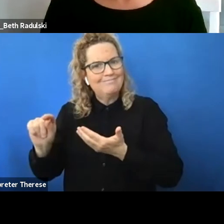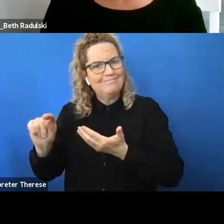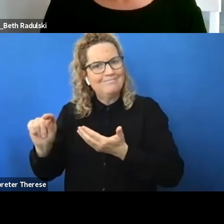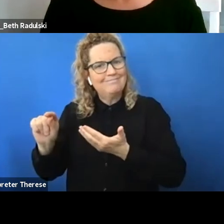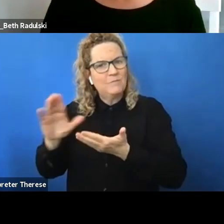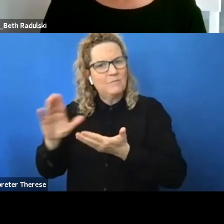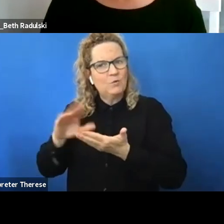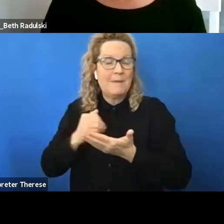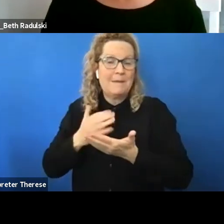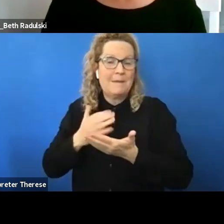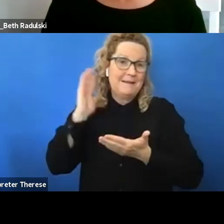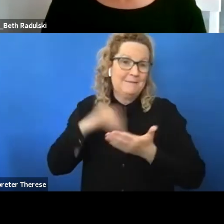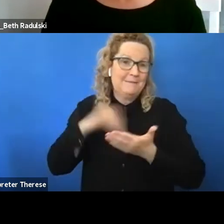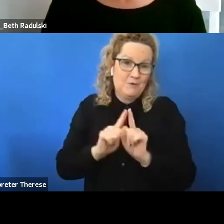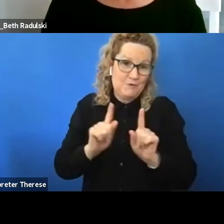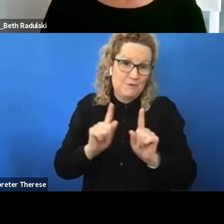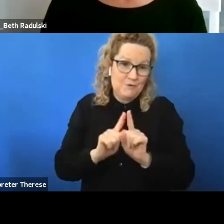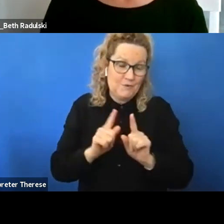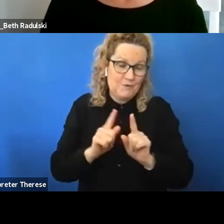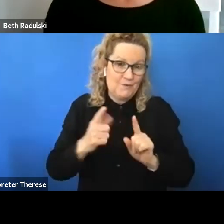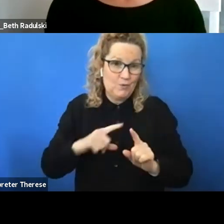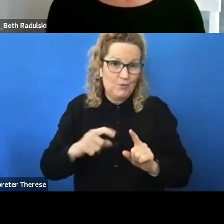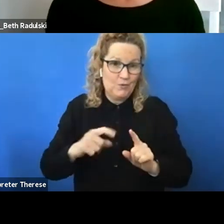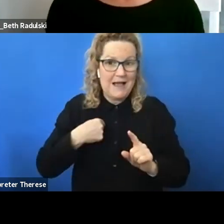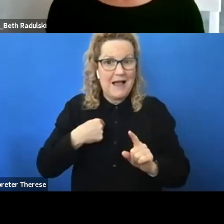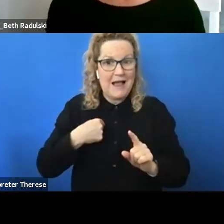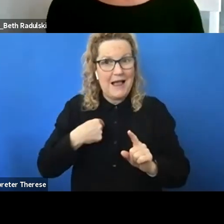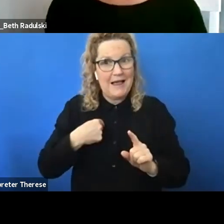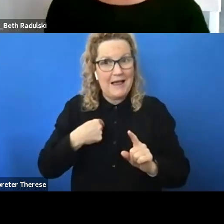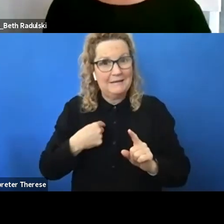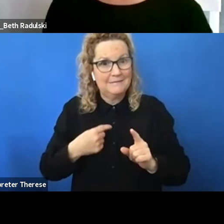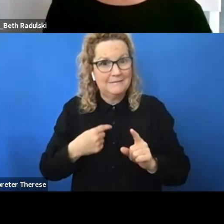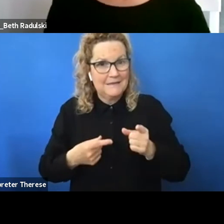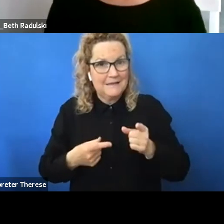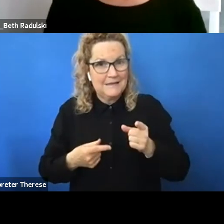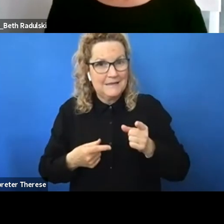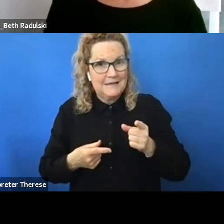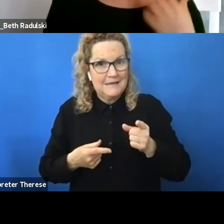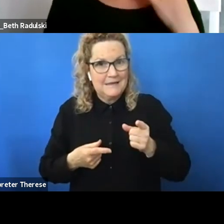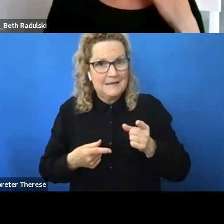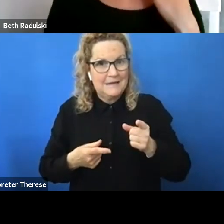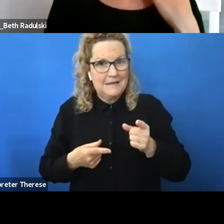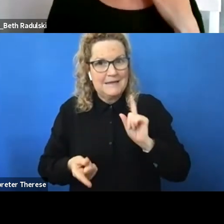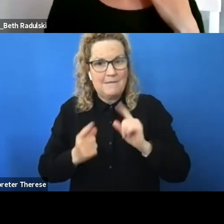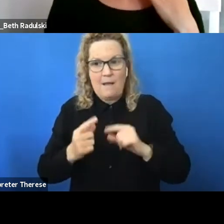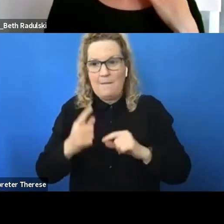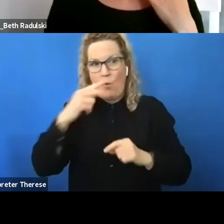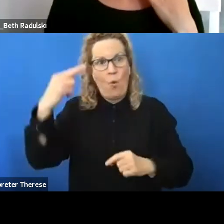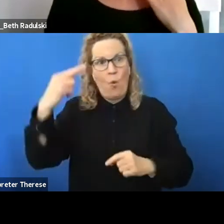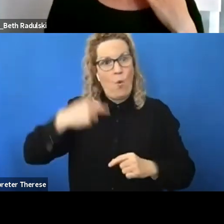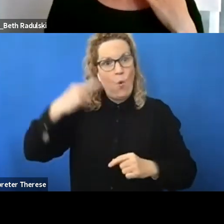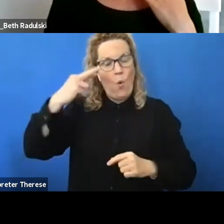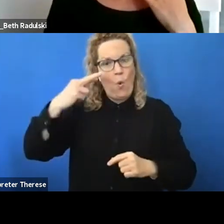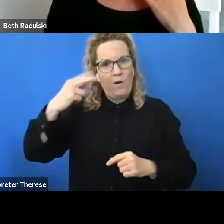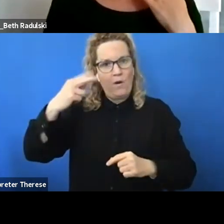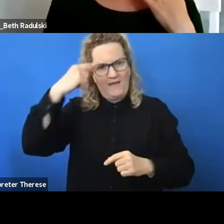my experience as well because i do sometimes pass as non-autistic um so i think